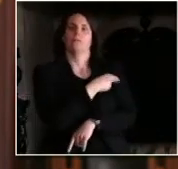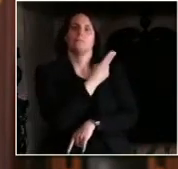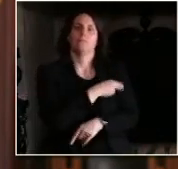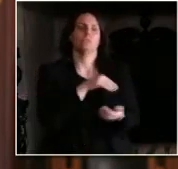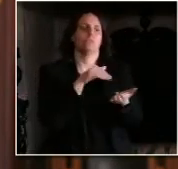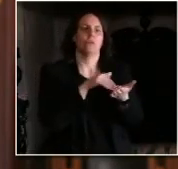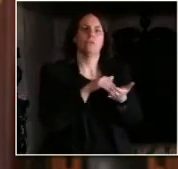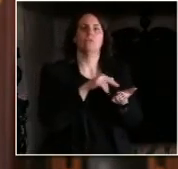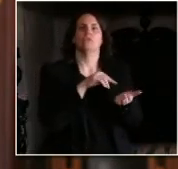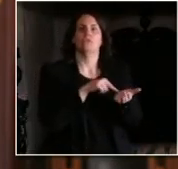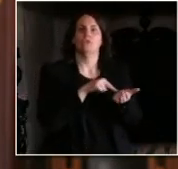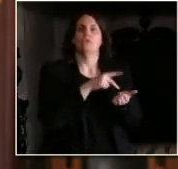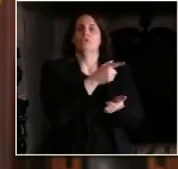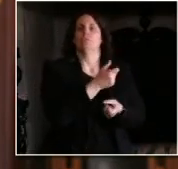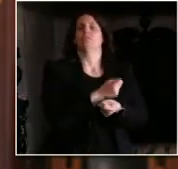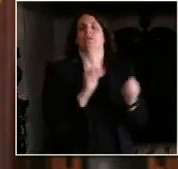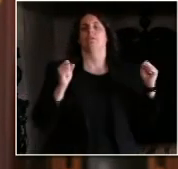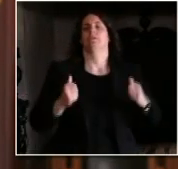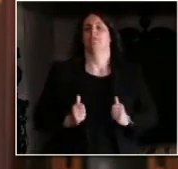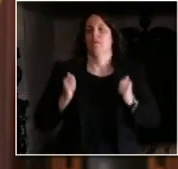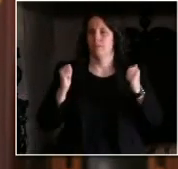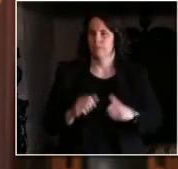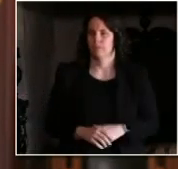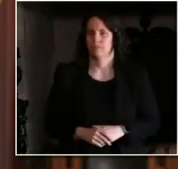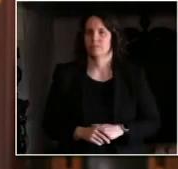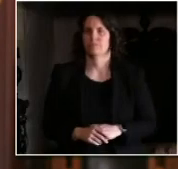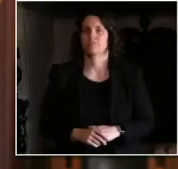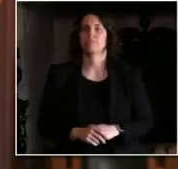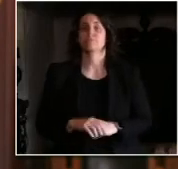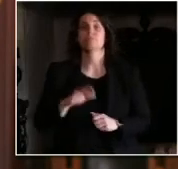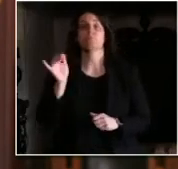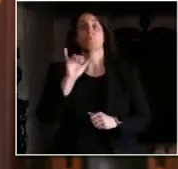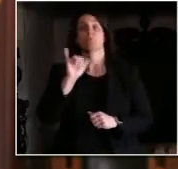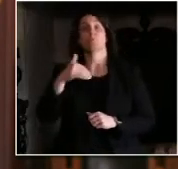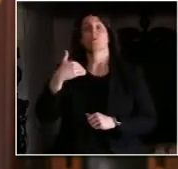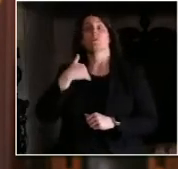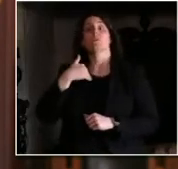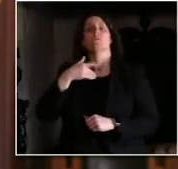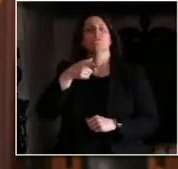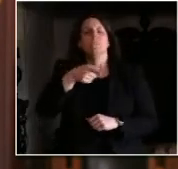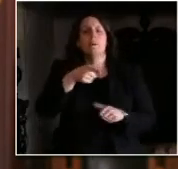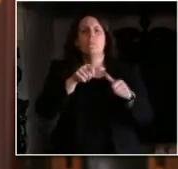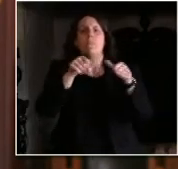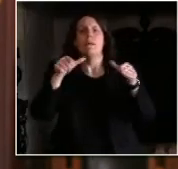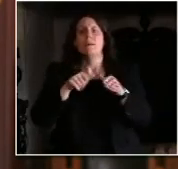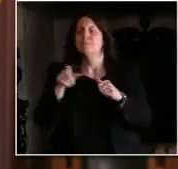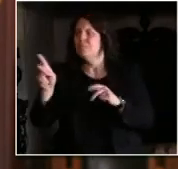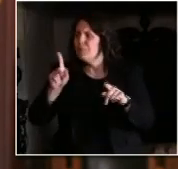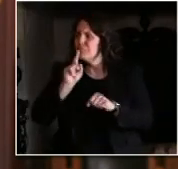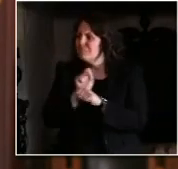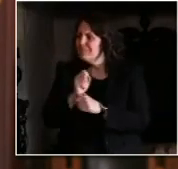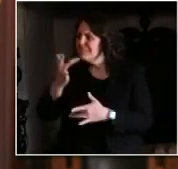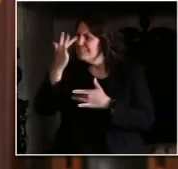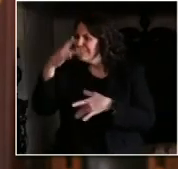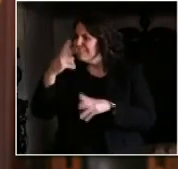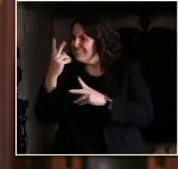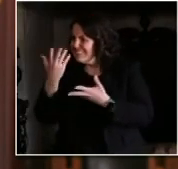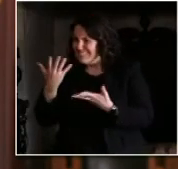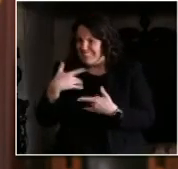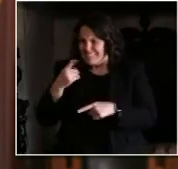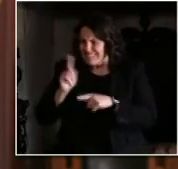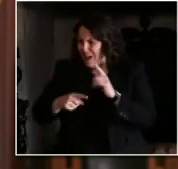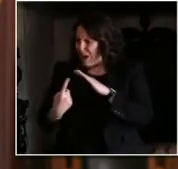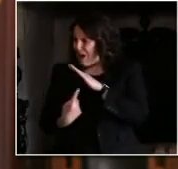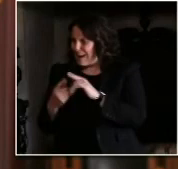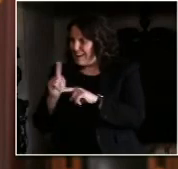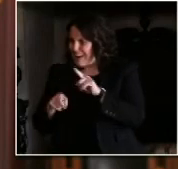make sure we have safe spaces for isolation and quarantine to make that possible. The good news is that what we're doing, breaking the